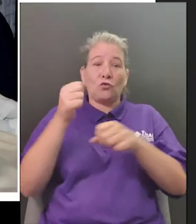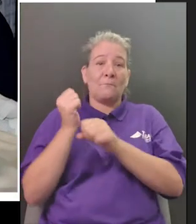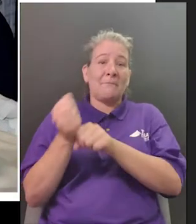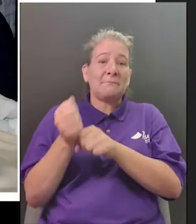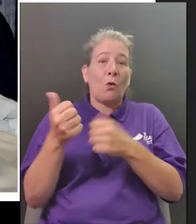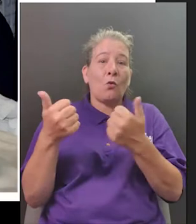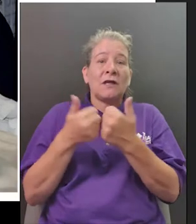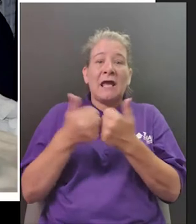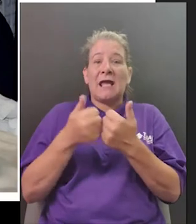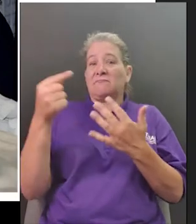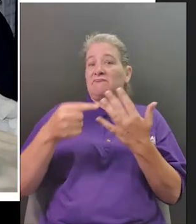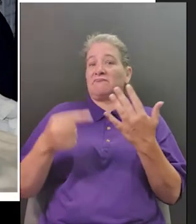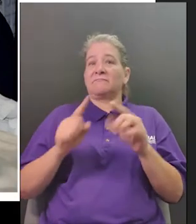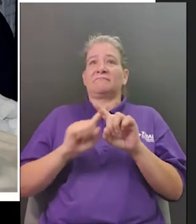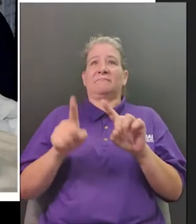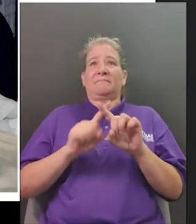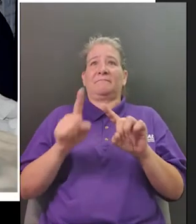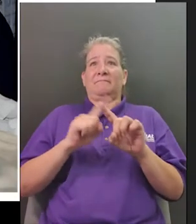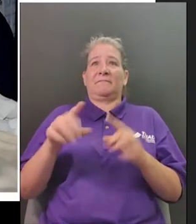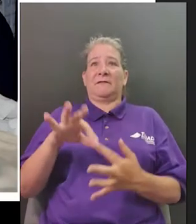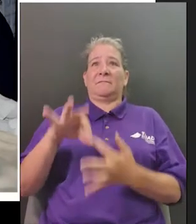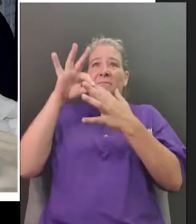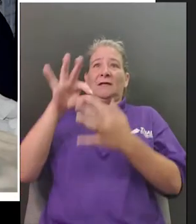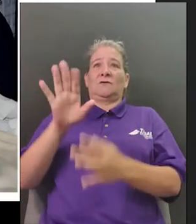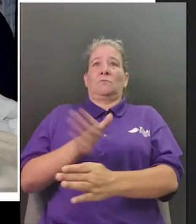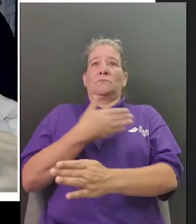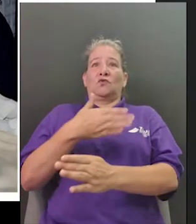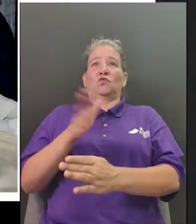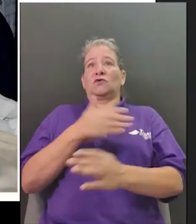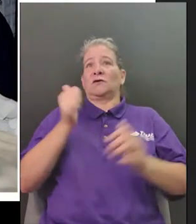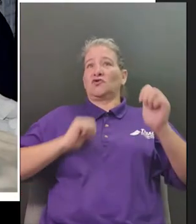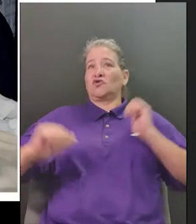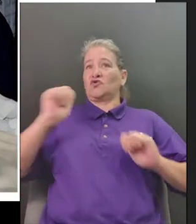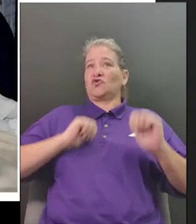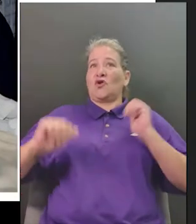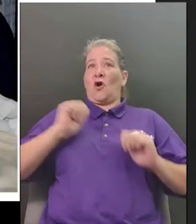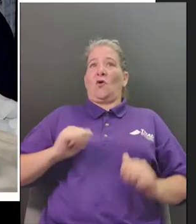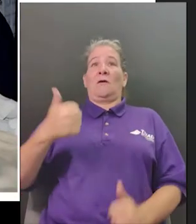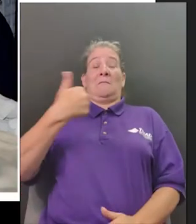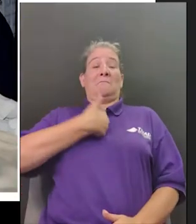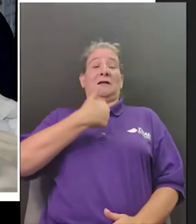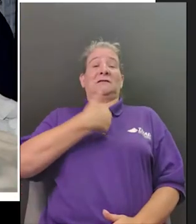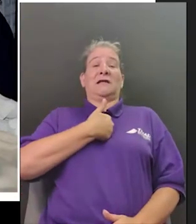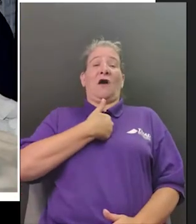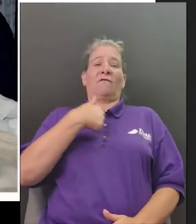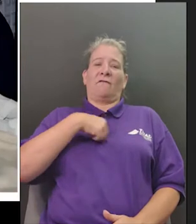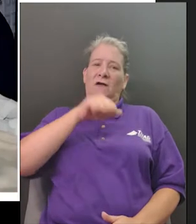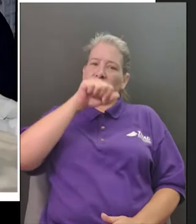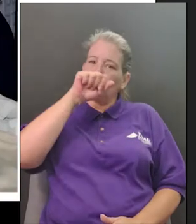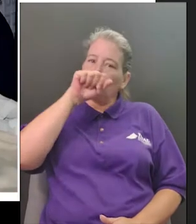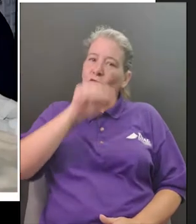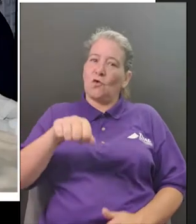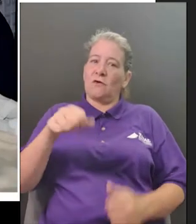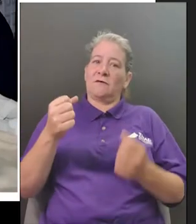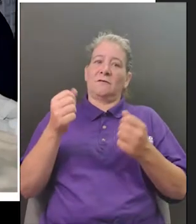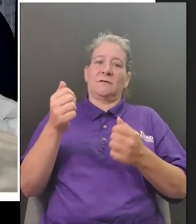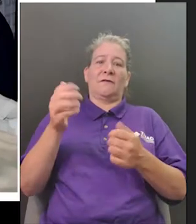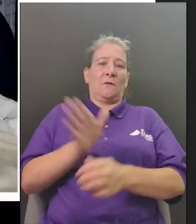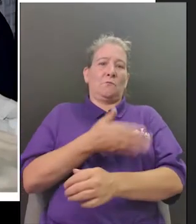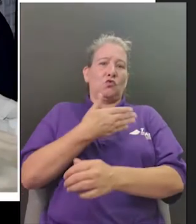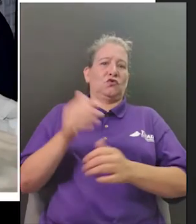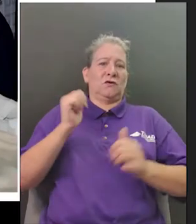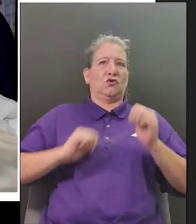a special concert i love to go see the symphony play and watch the fireworks i think it's so fun